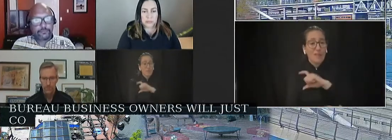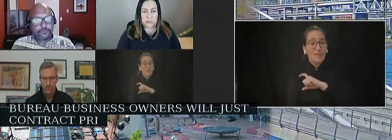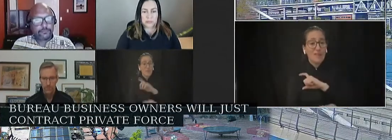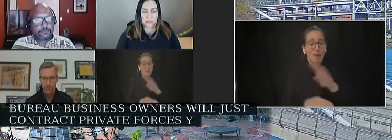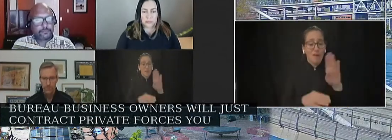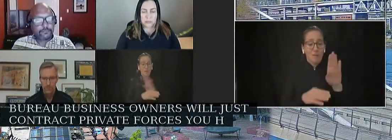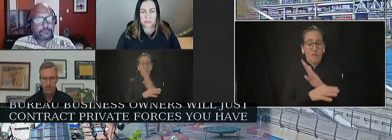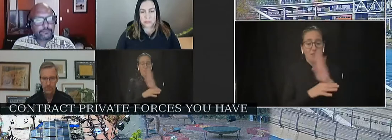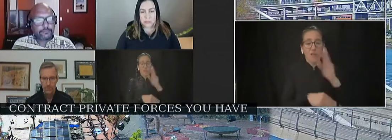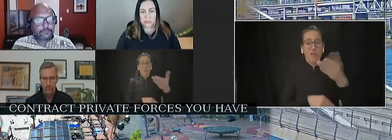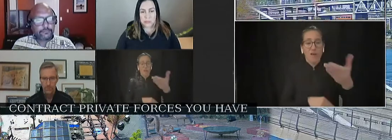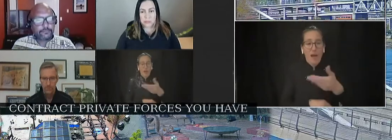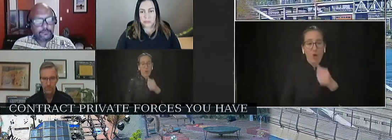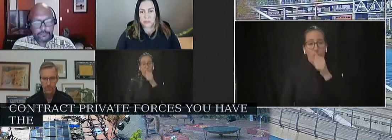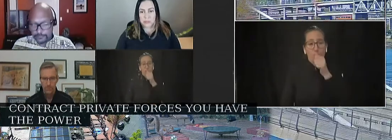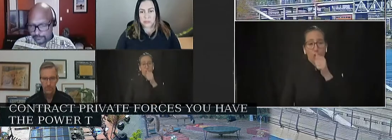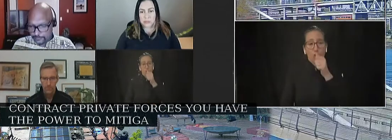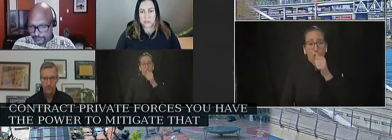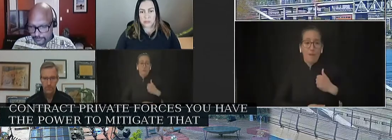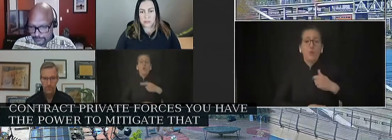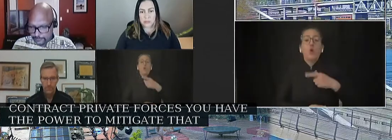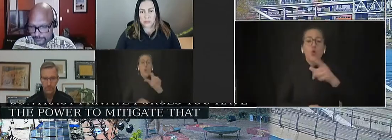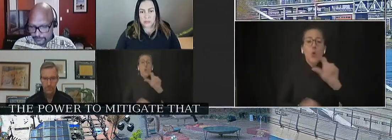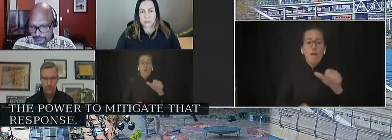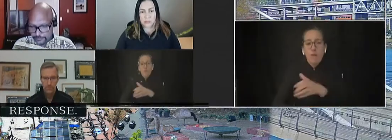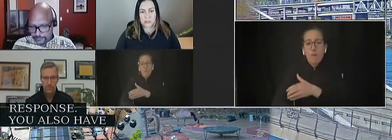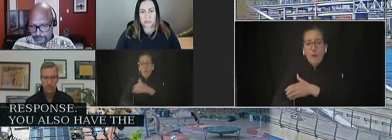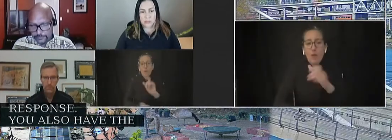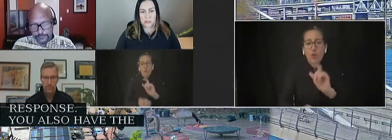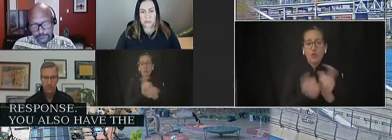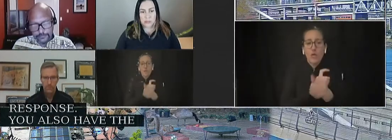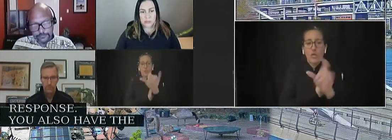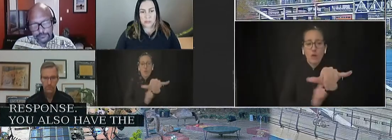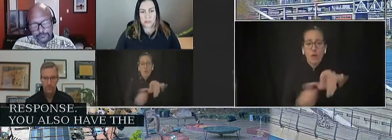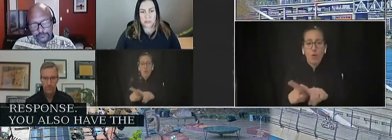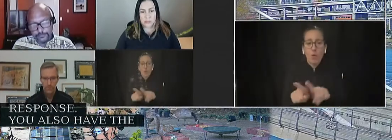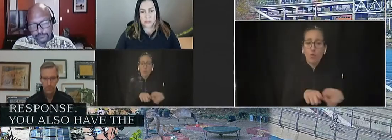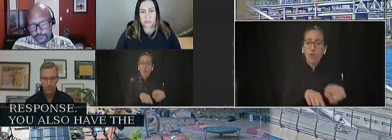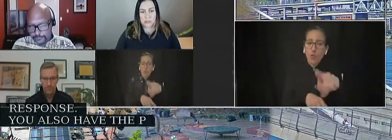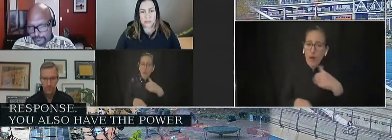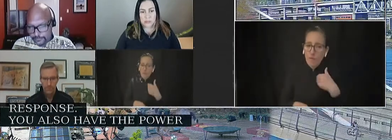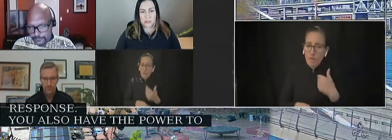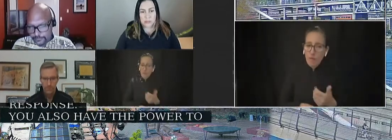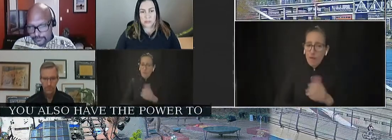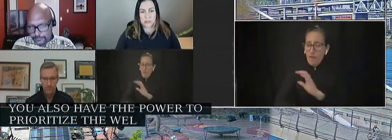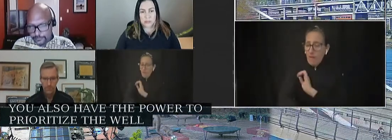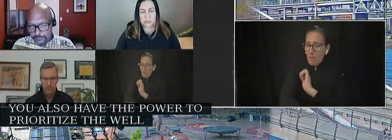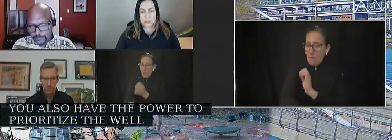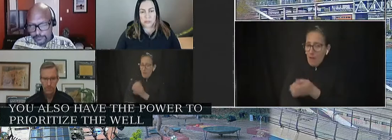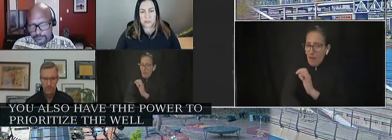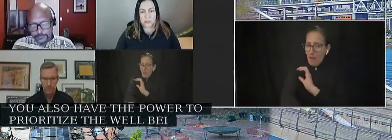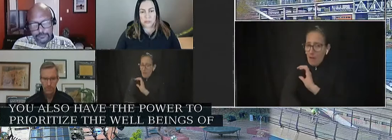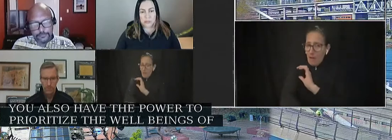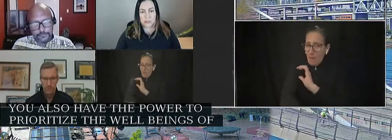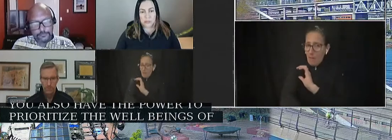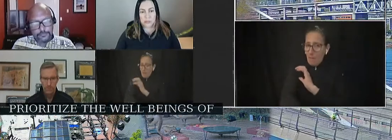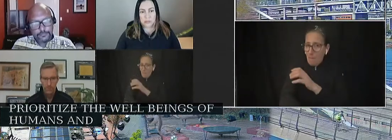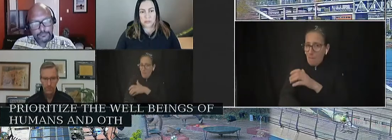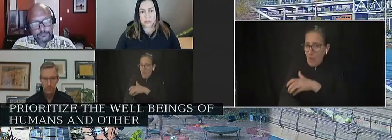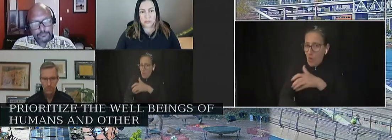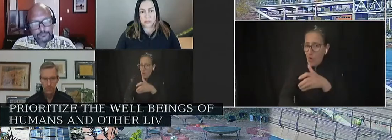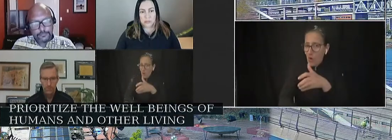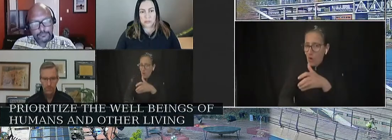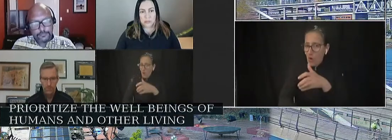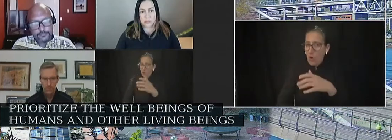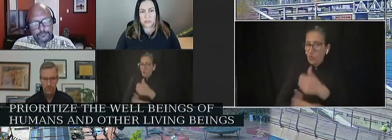the power to mitigate that response. You also have the power to prioritize the well-beings of humans and other living beings before protecting private property.